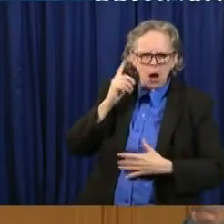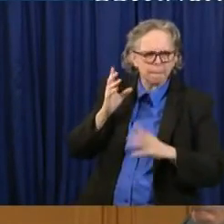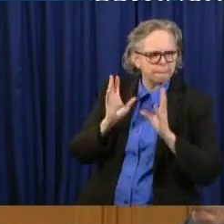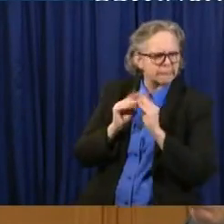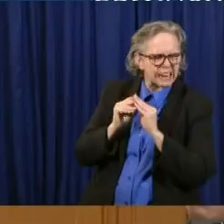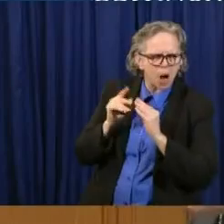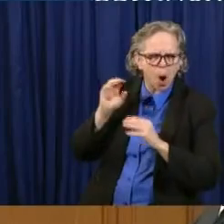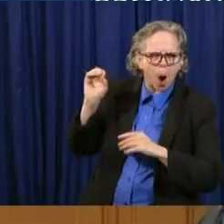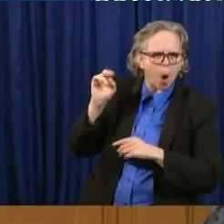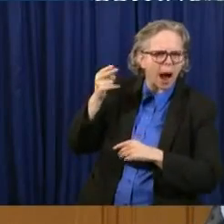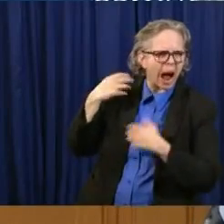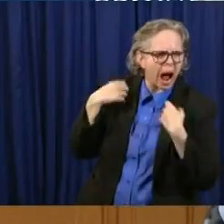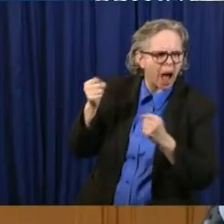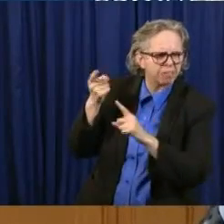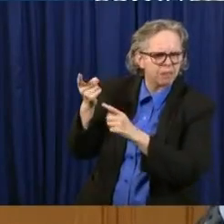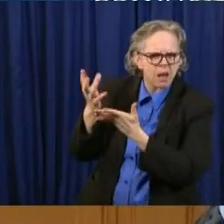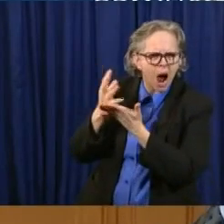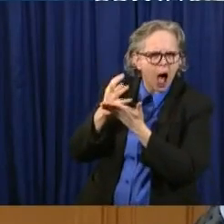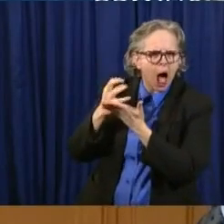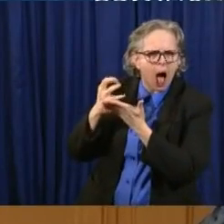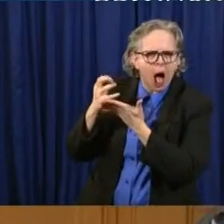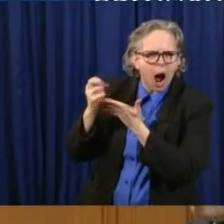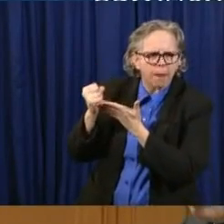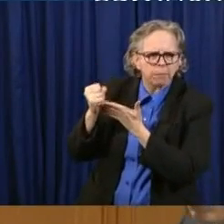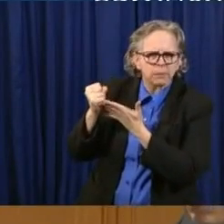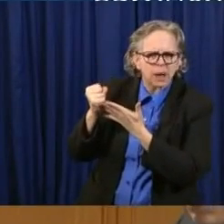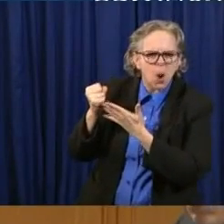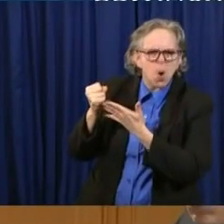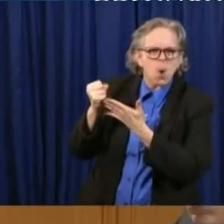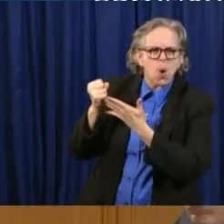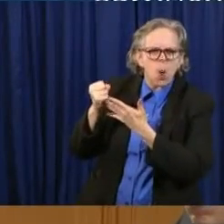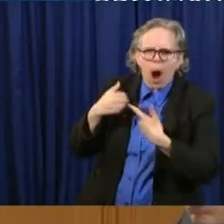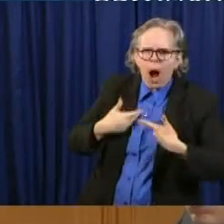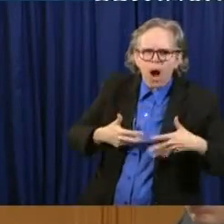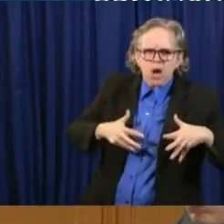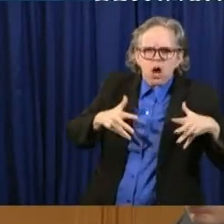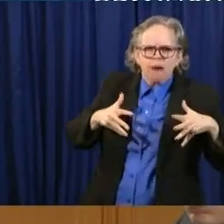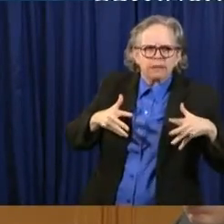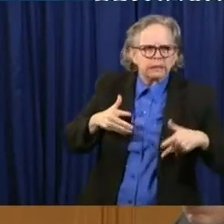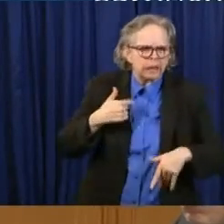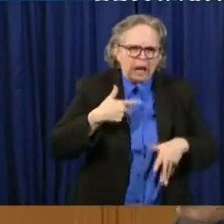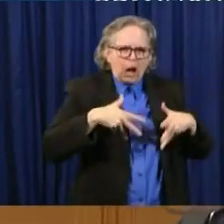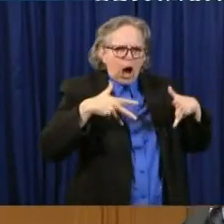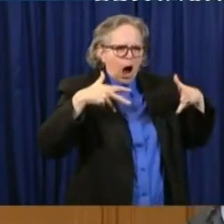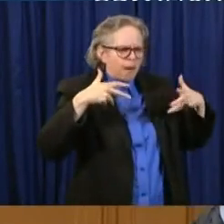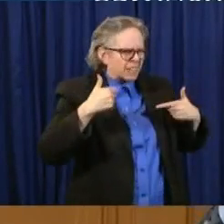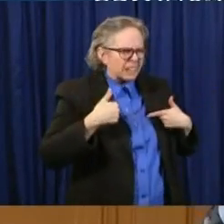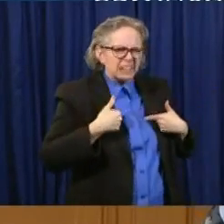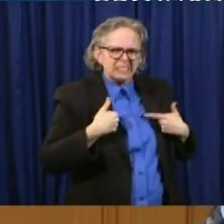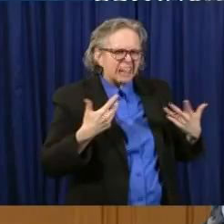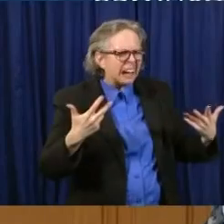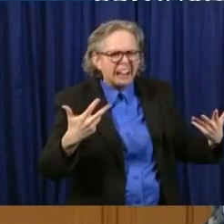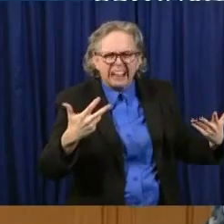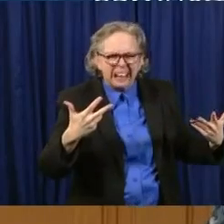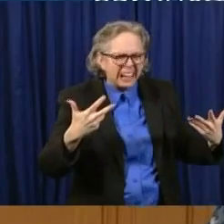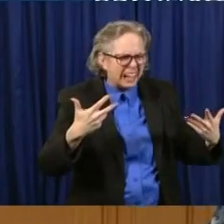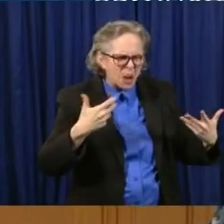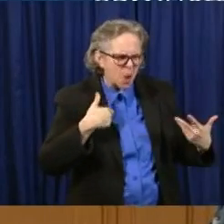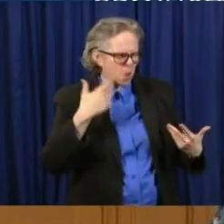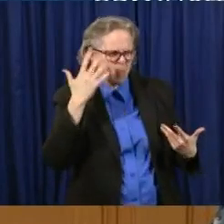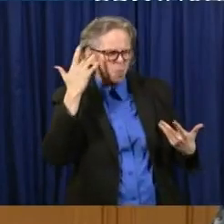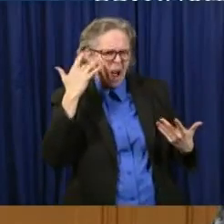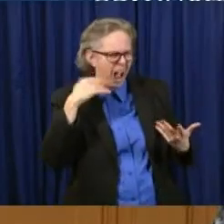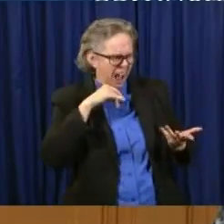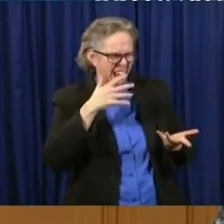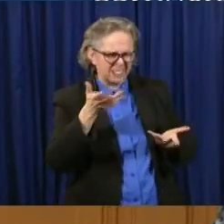had of respirators and got really nervous. And I just made the casual comment, well, why don't you just clean them up and